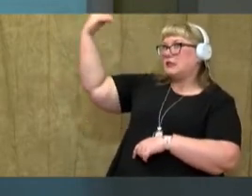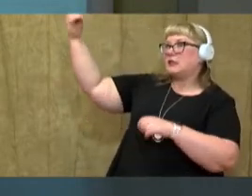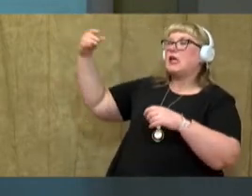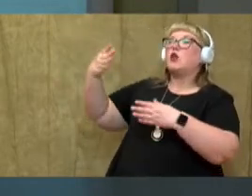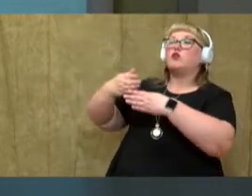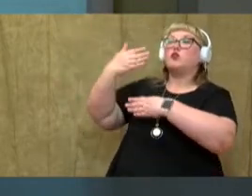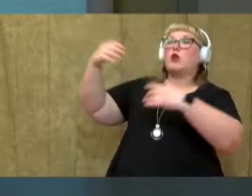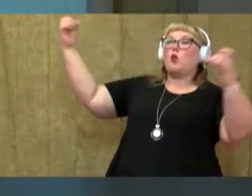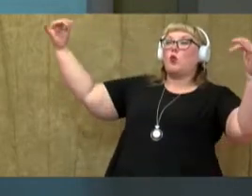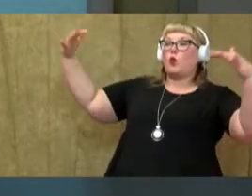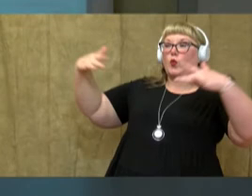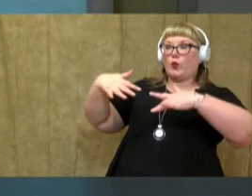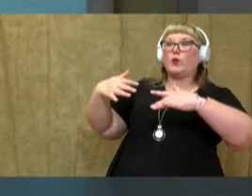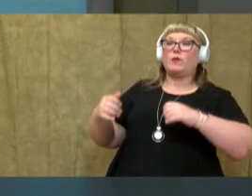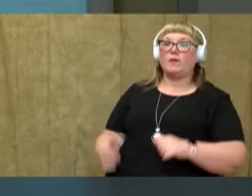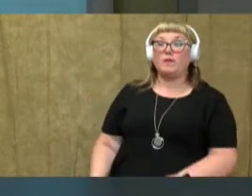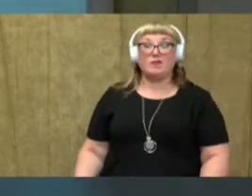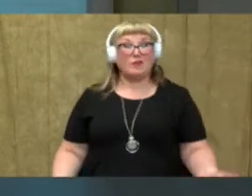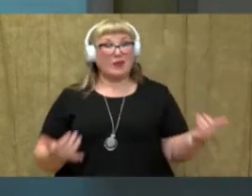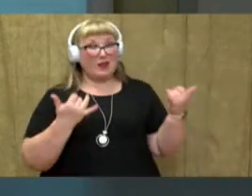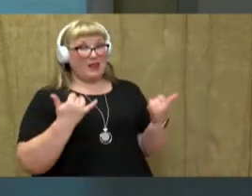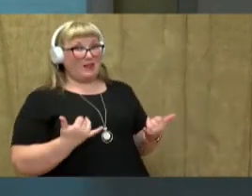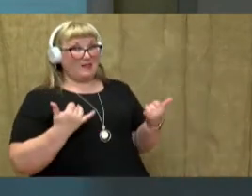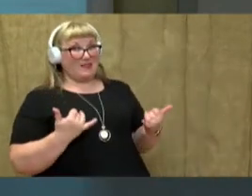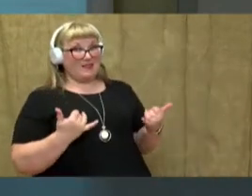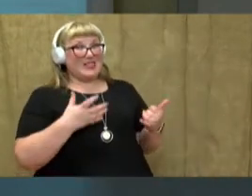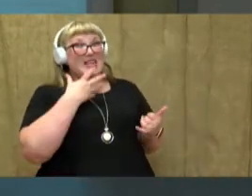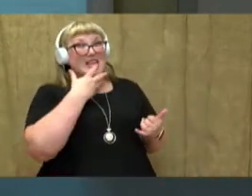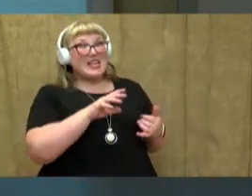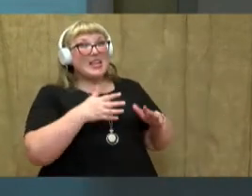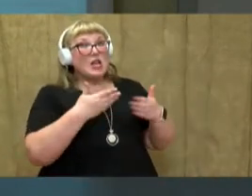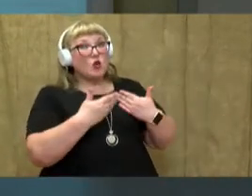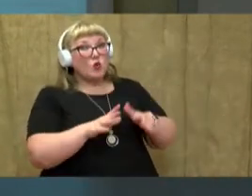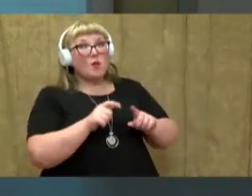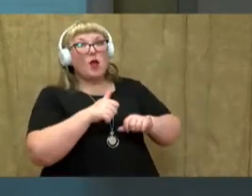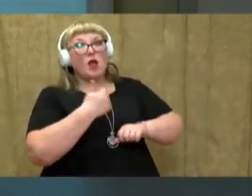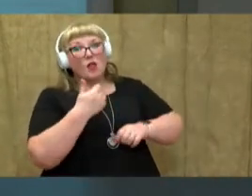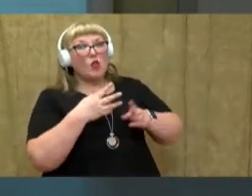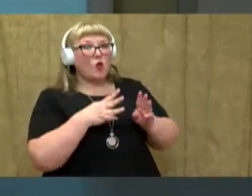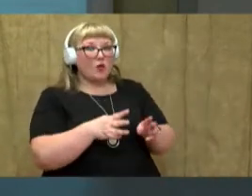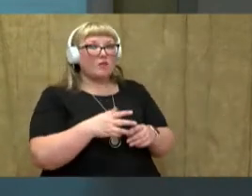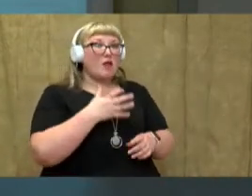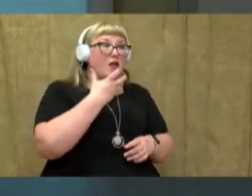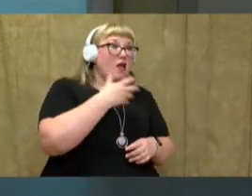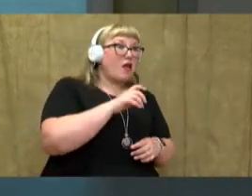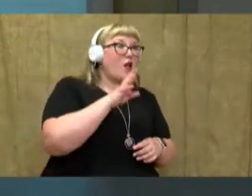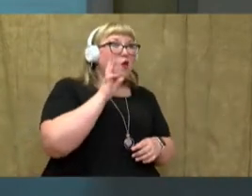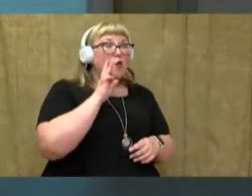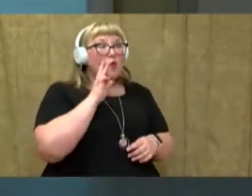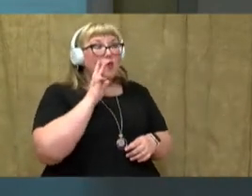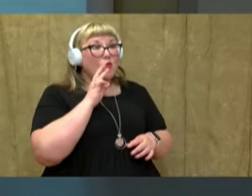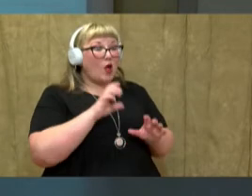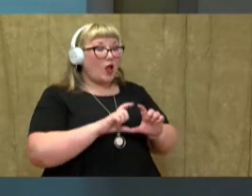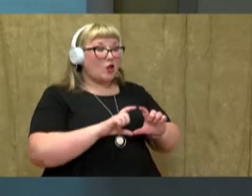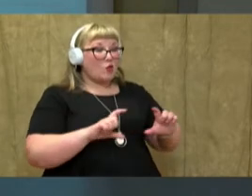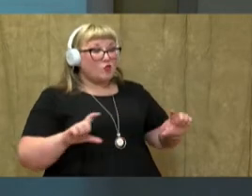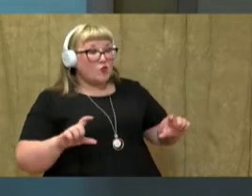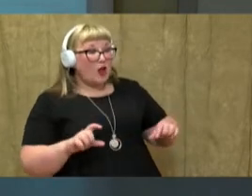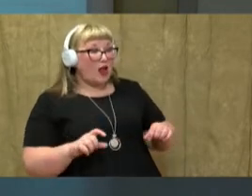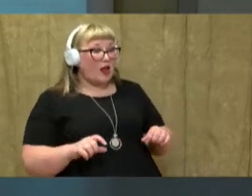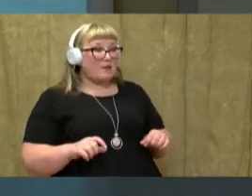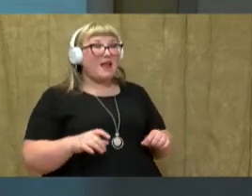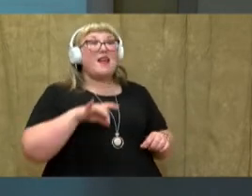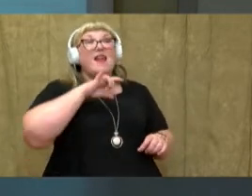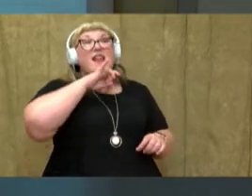light in. Now, we heat rooms in other ways. Hot water pipes warm the rooms. Lights